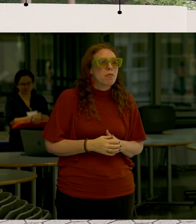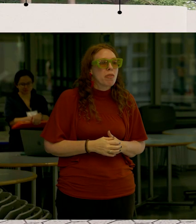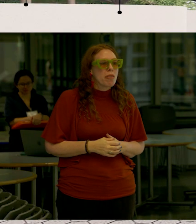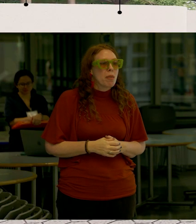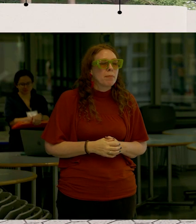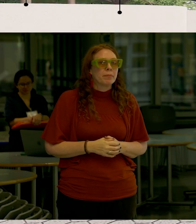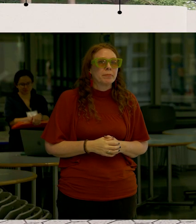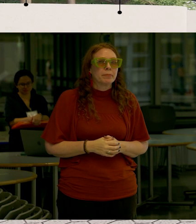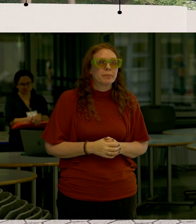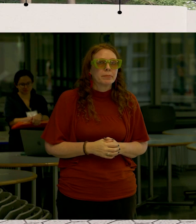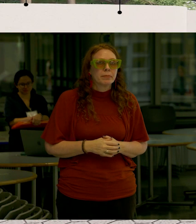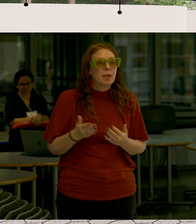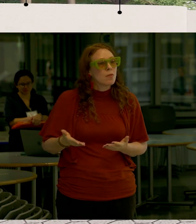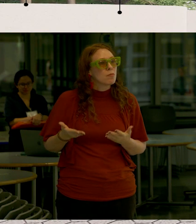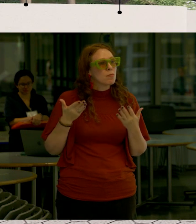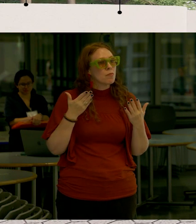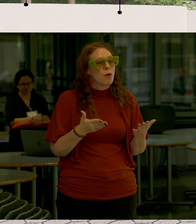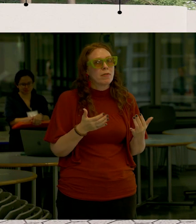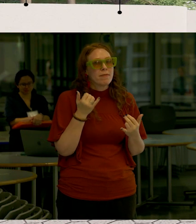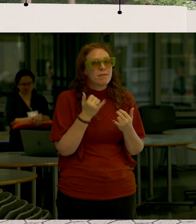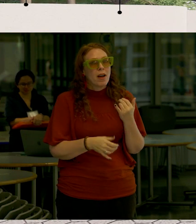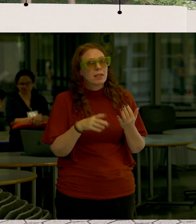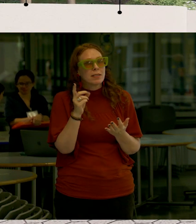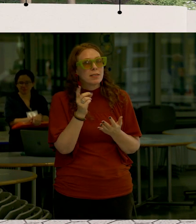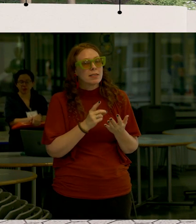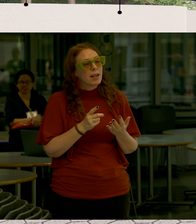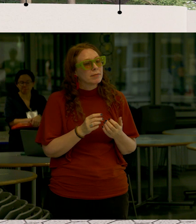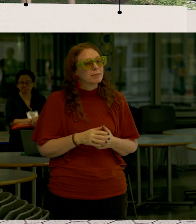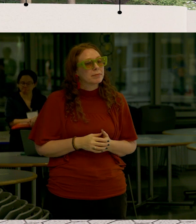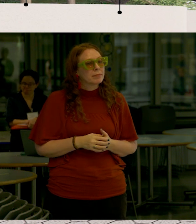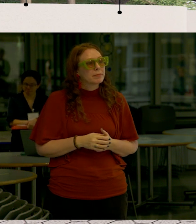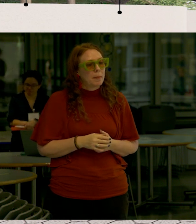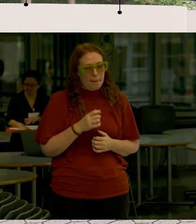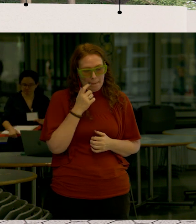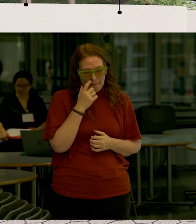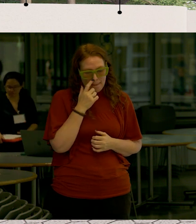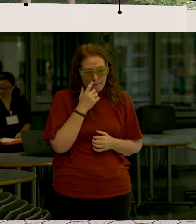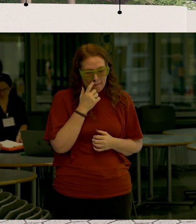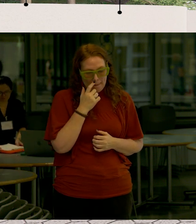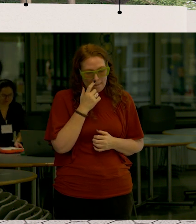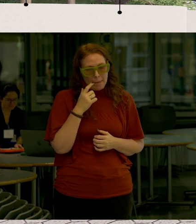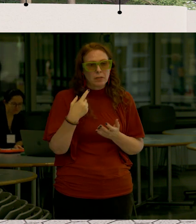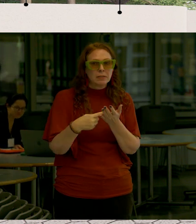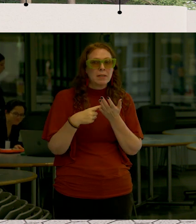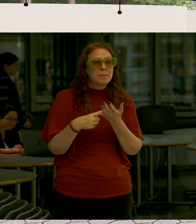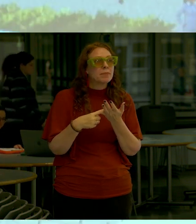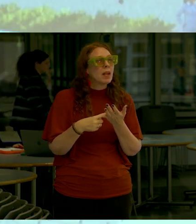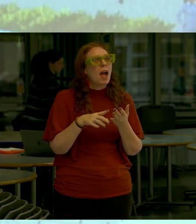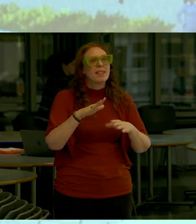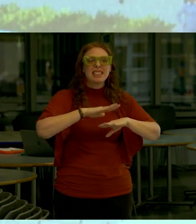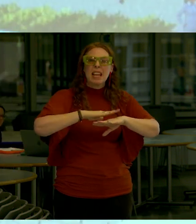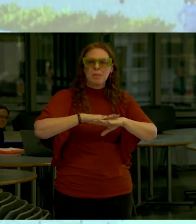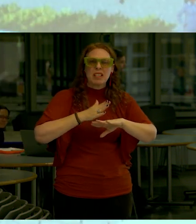and so this is the proposed final design and again, you can talk more about this in the tree table